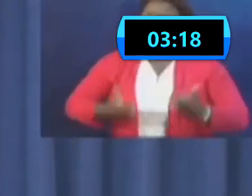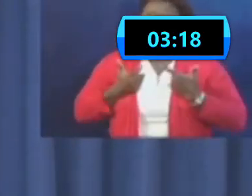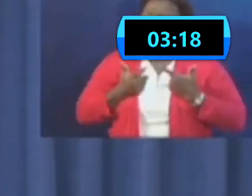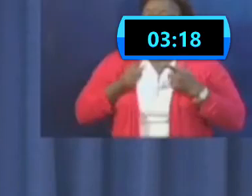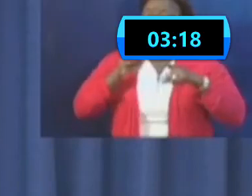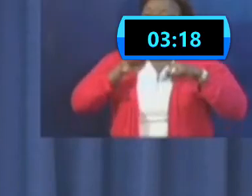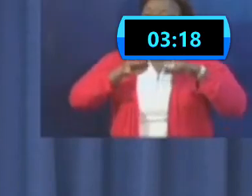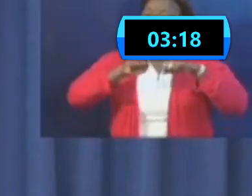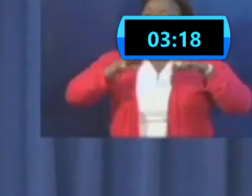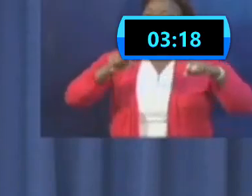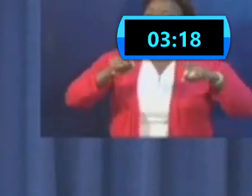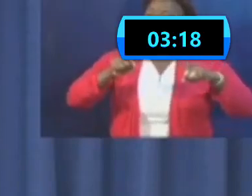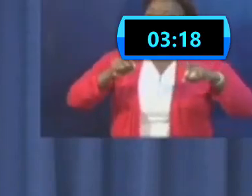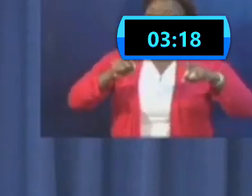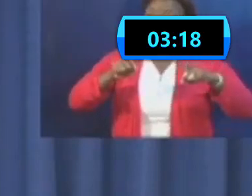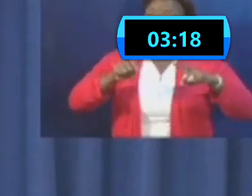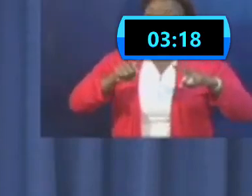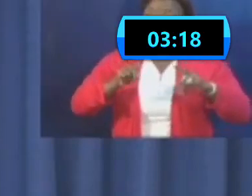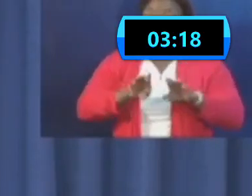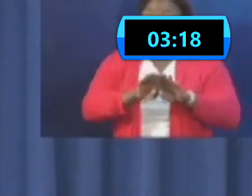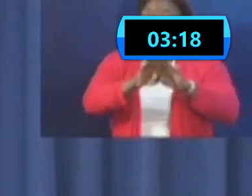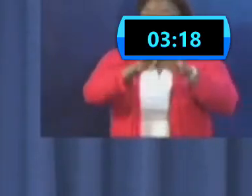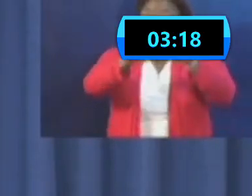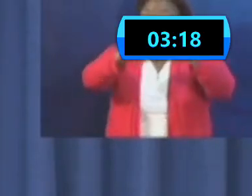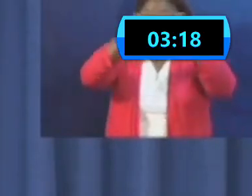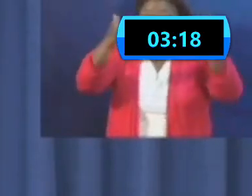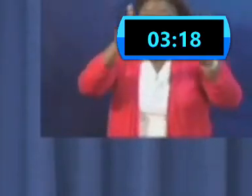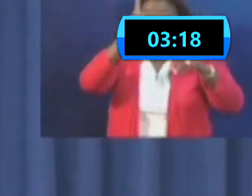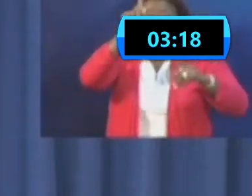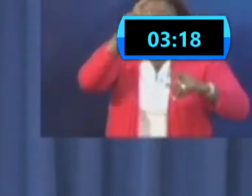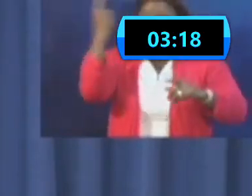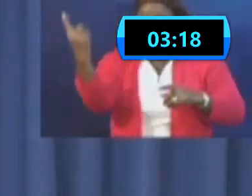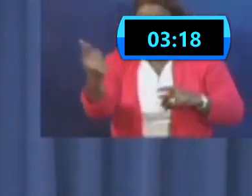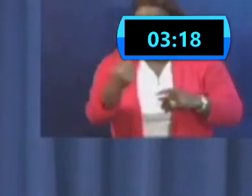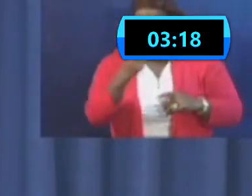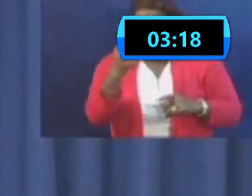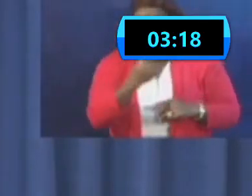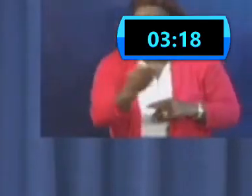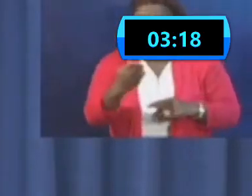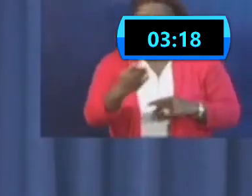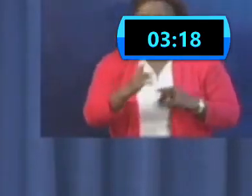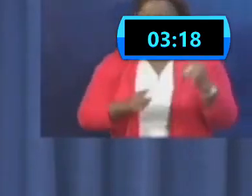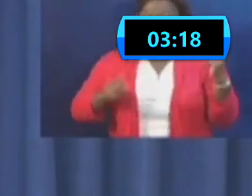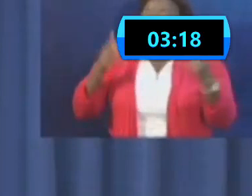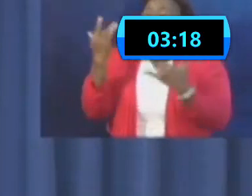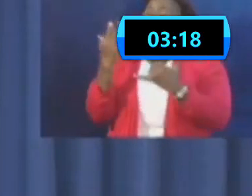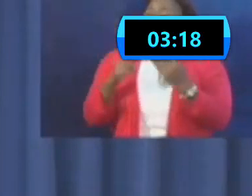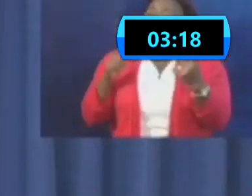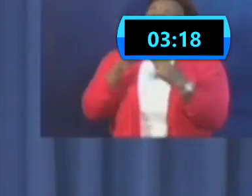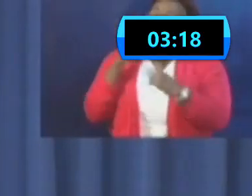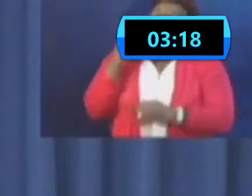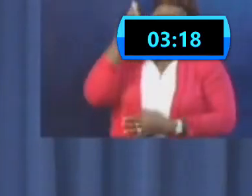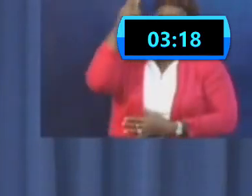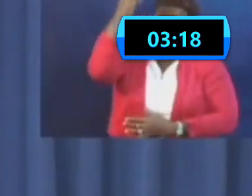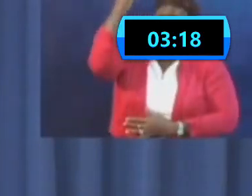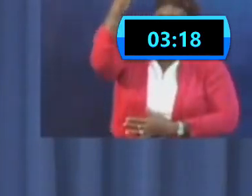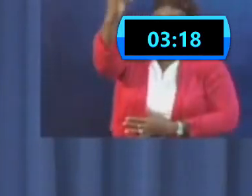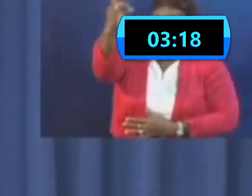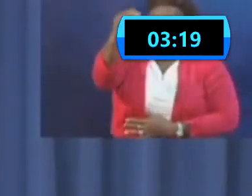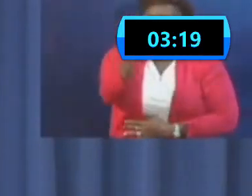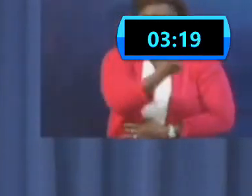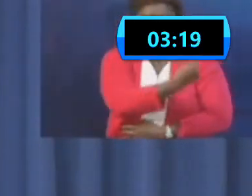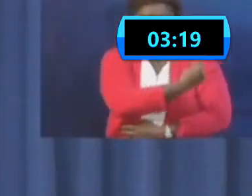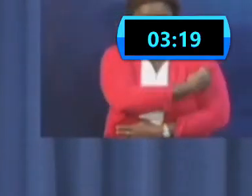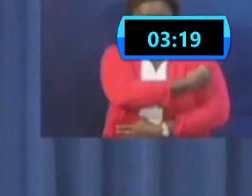the exposure is always going to be there because the virus is here with us. And until there's a vaccine that is